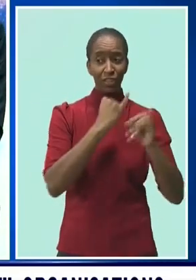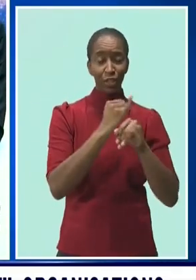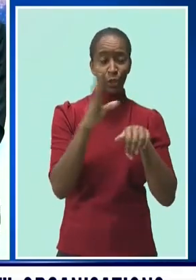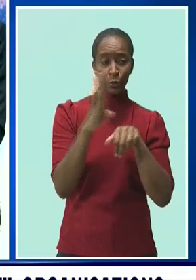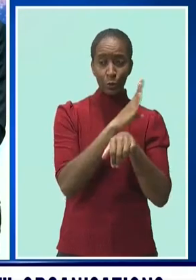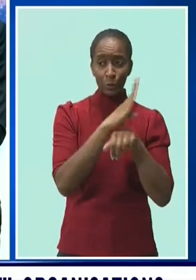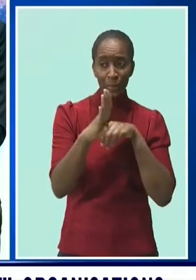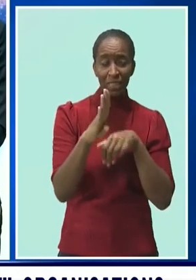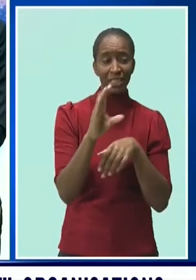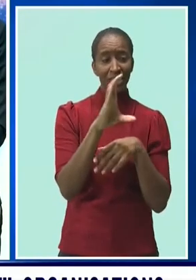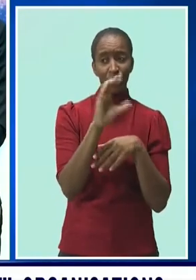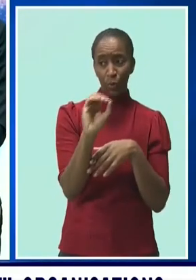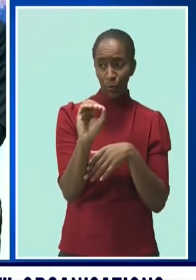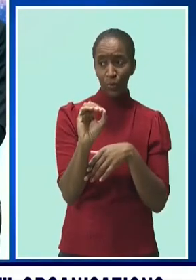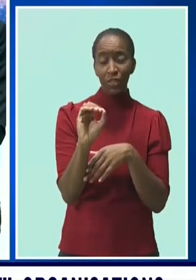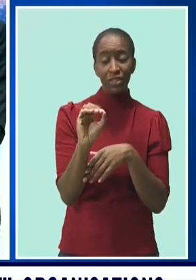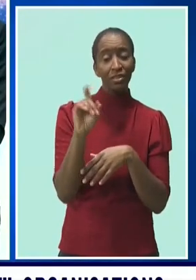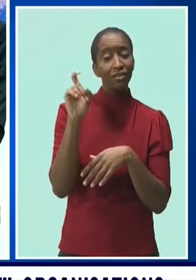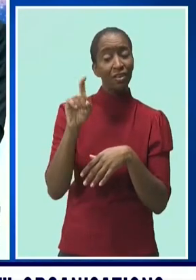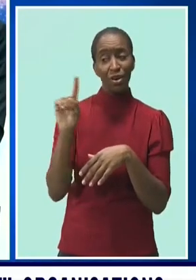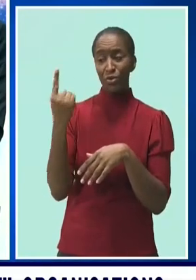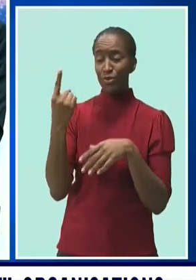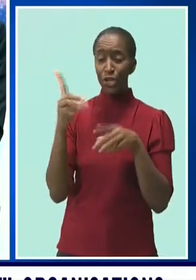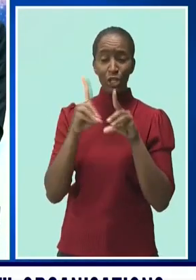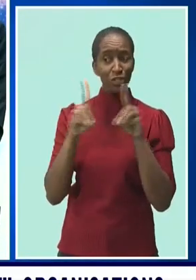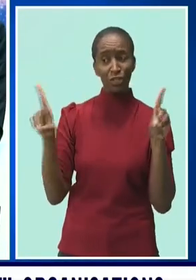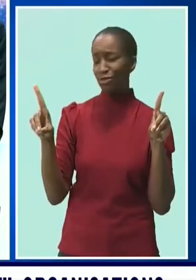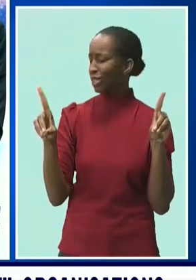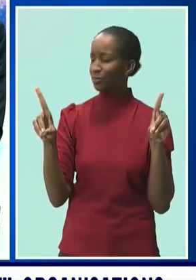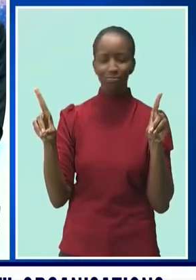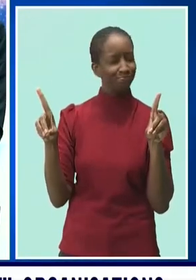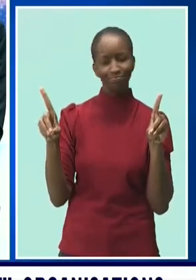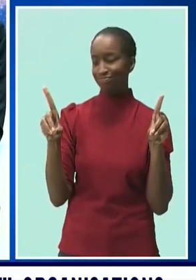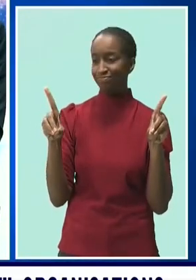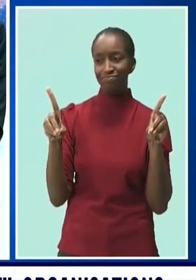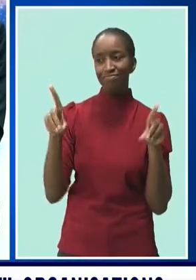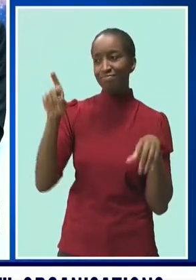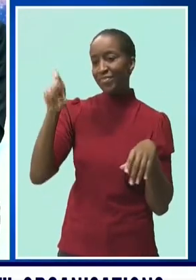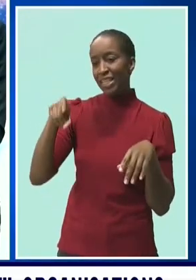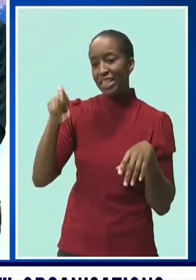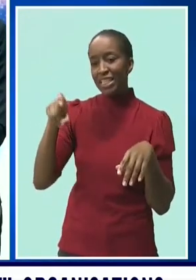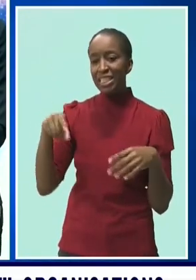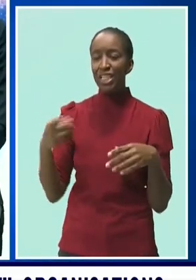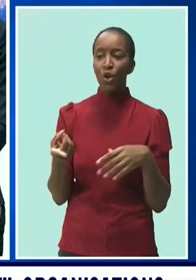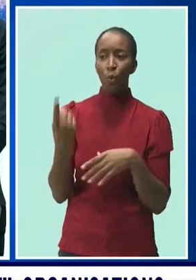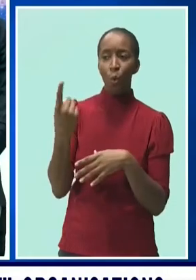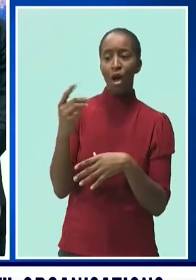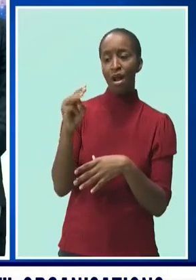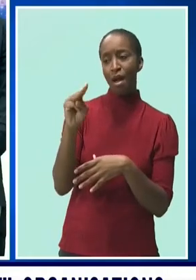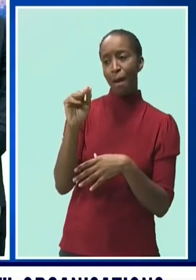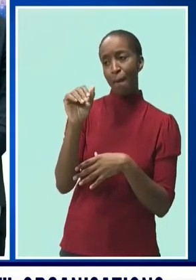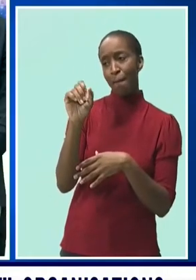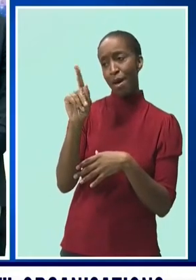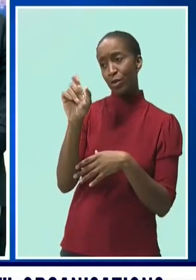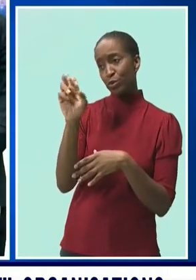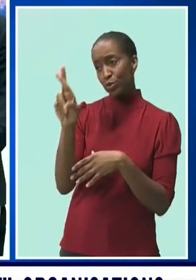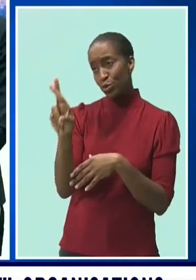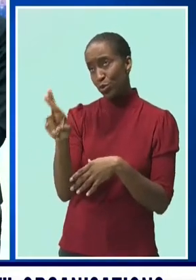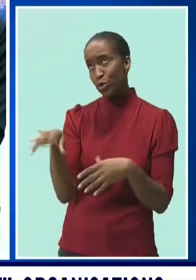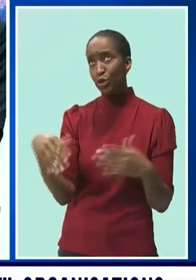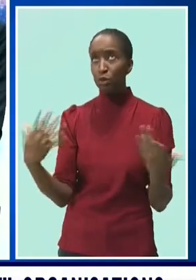people, a first degree is not going to do it. You have to have at least one master's, maybe two,